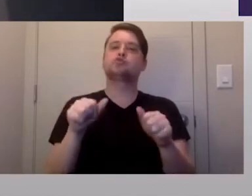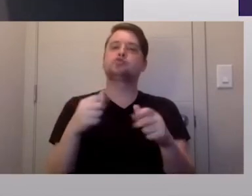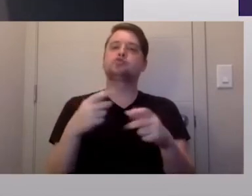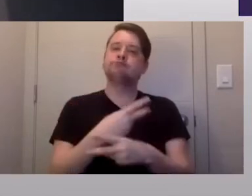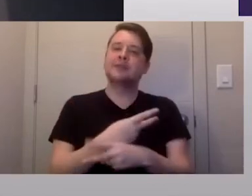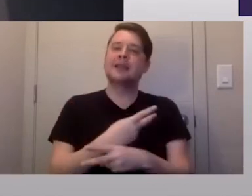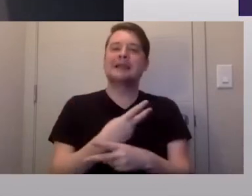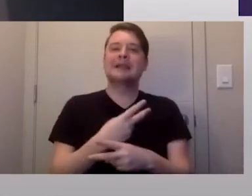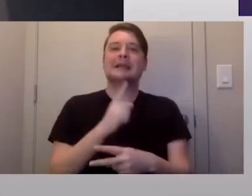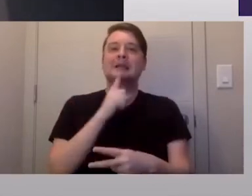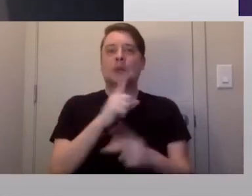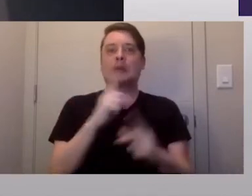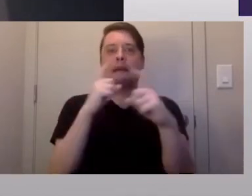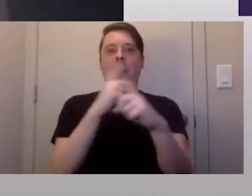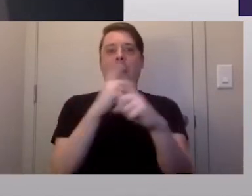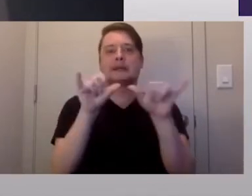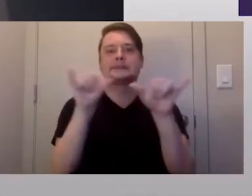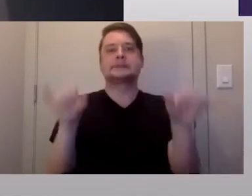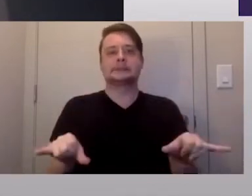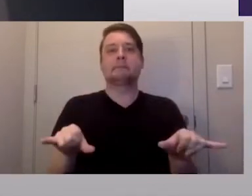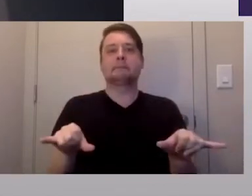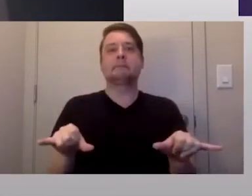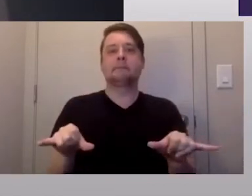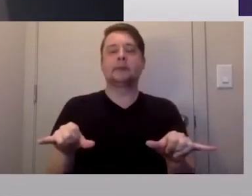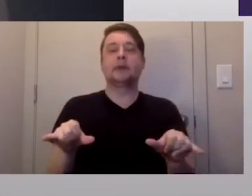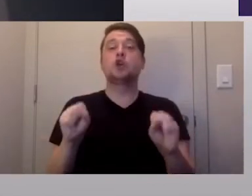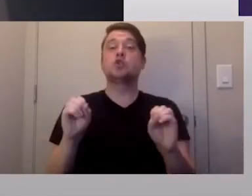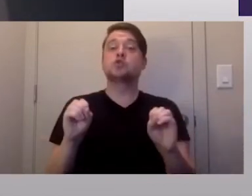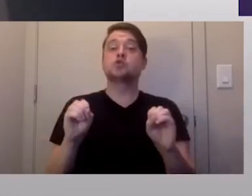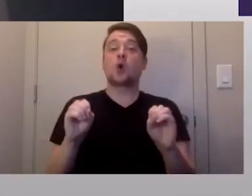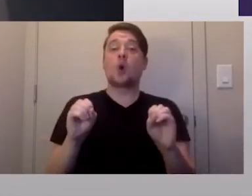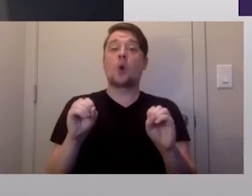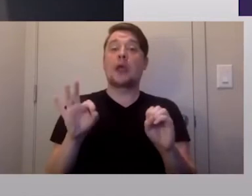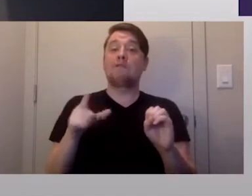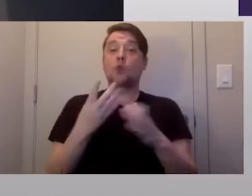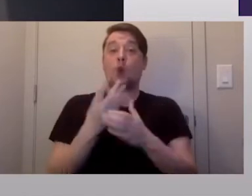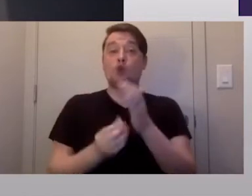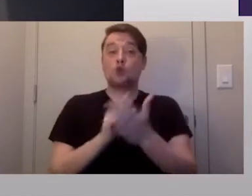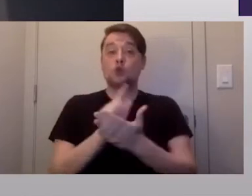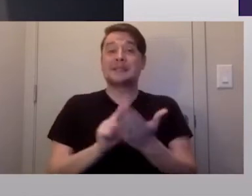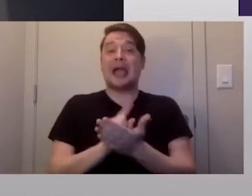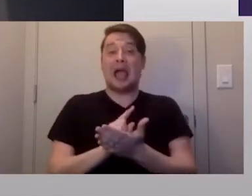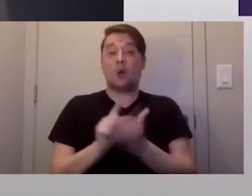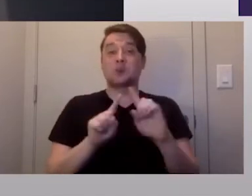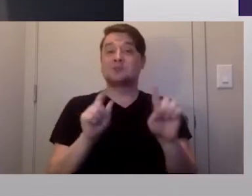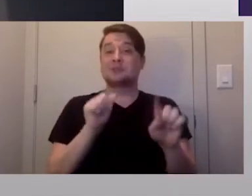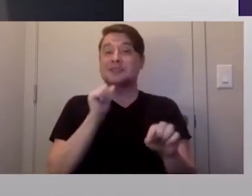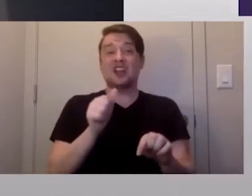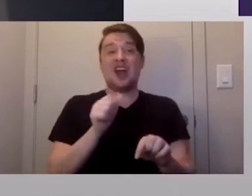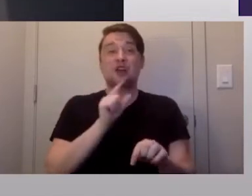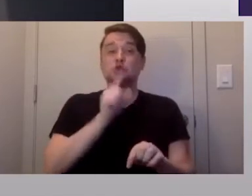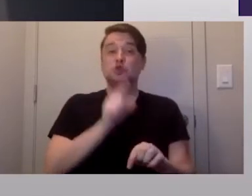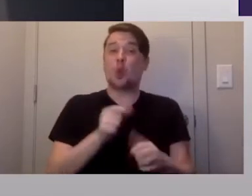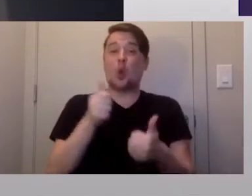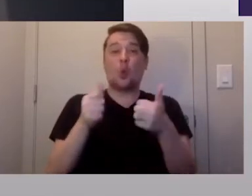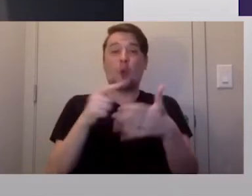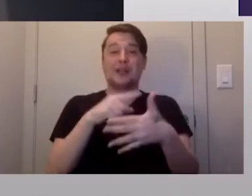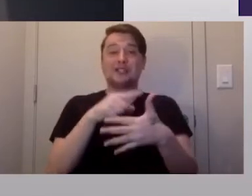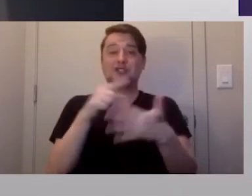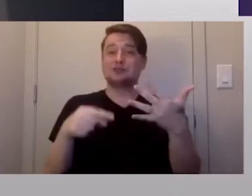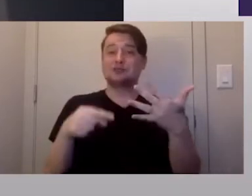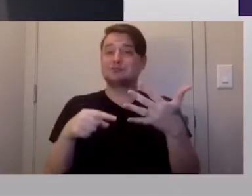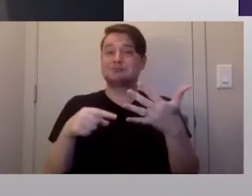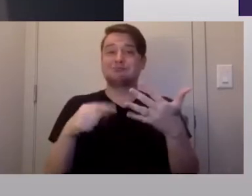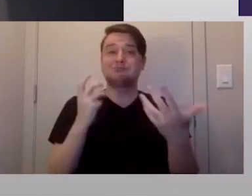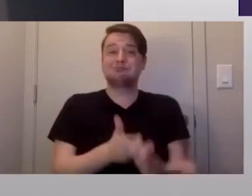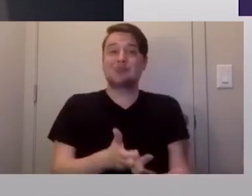frankly, a pretty complex system. So, if you are losing hours but you're not quite sure which avenue you should take,